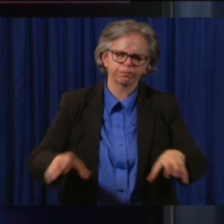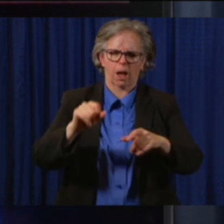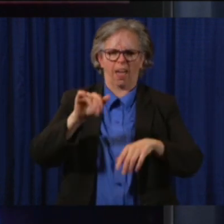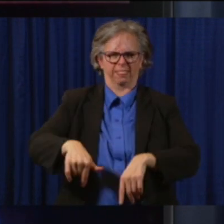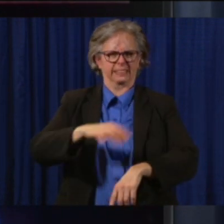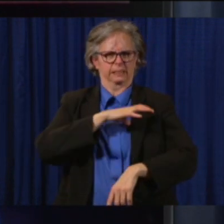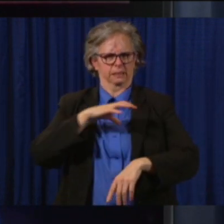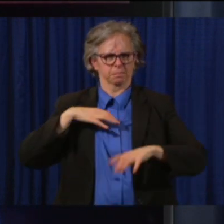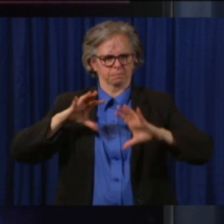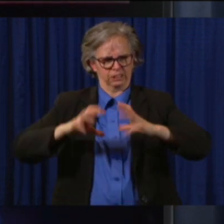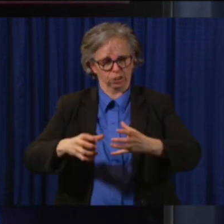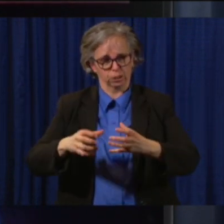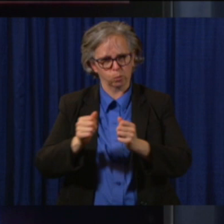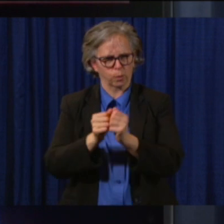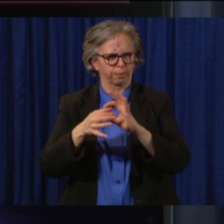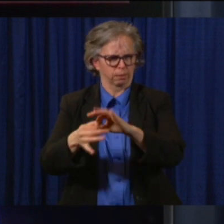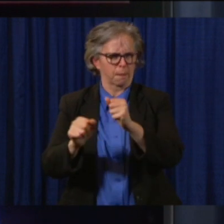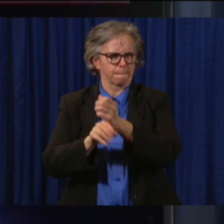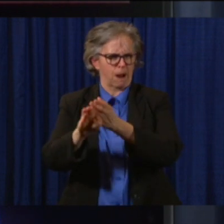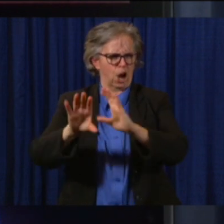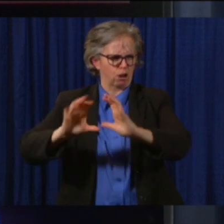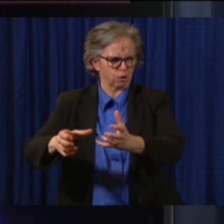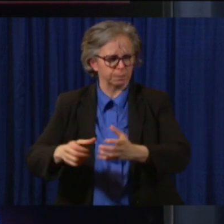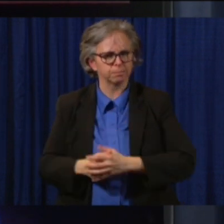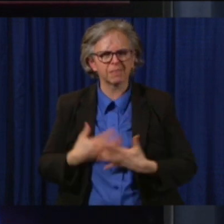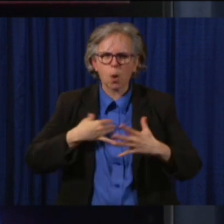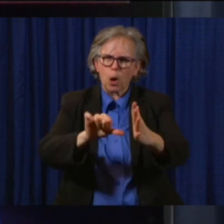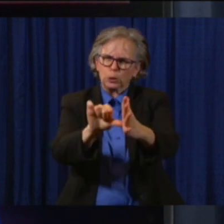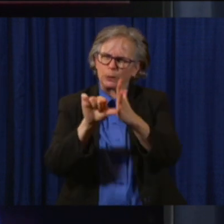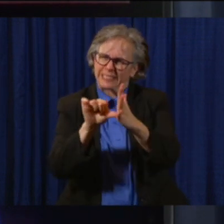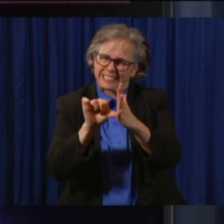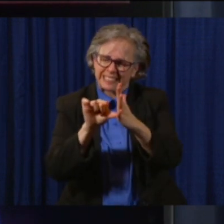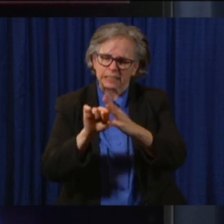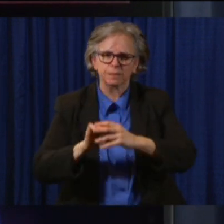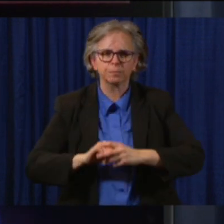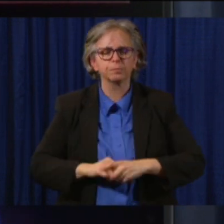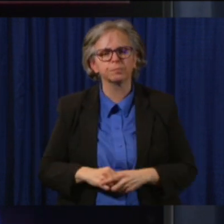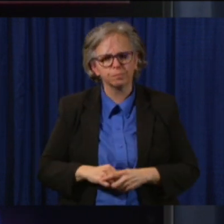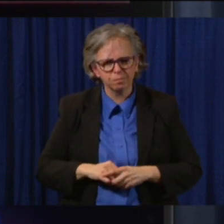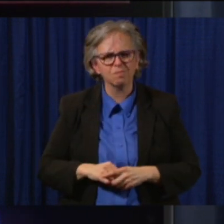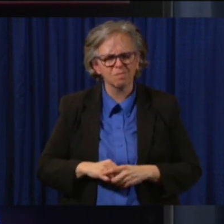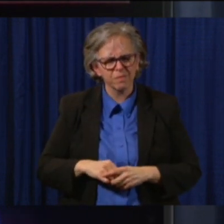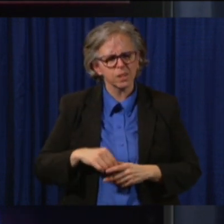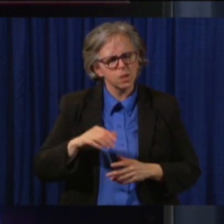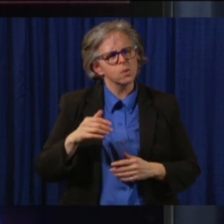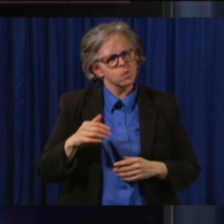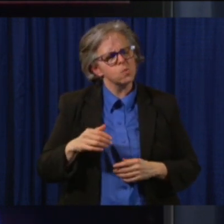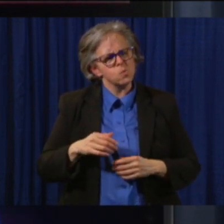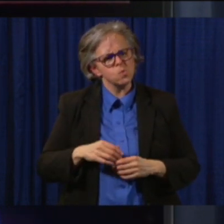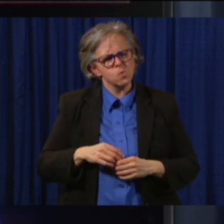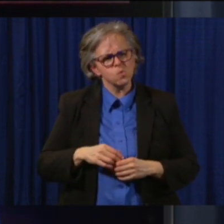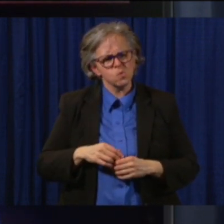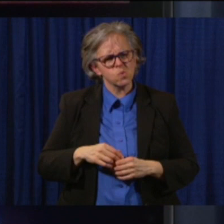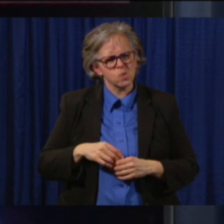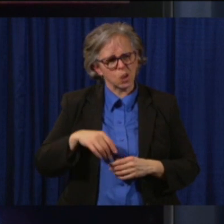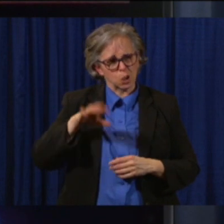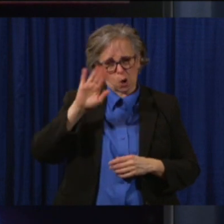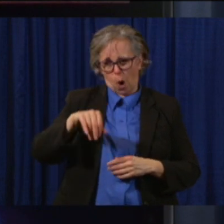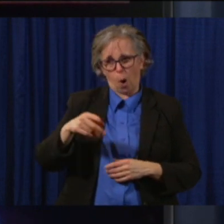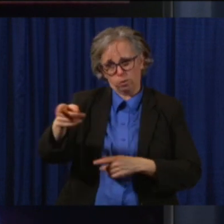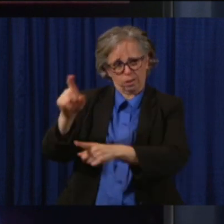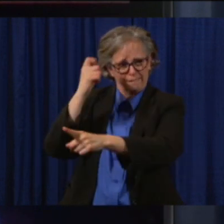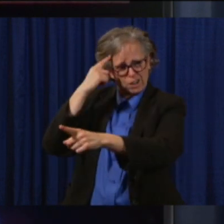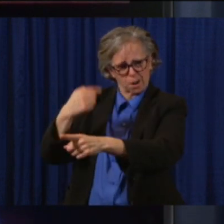emphasize to you that we do have a very long relationship and that I trust and continue to